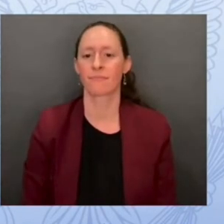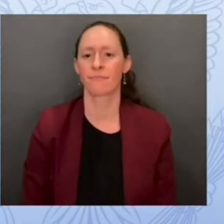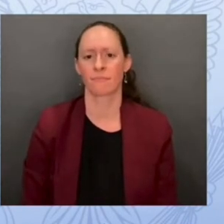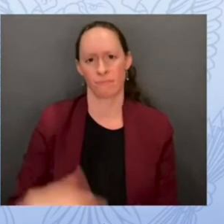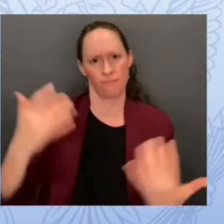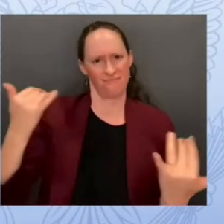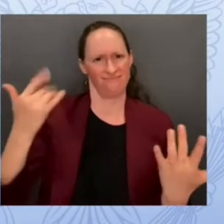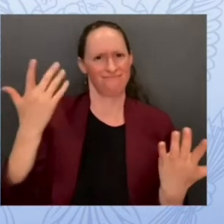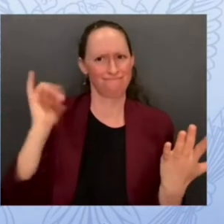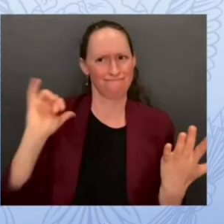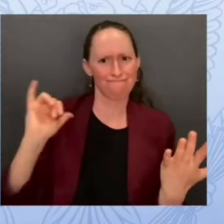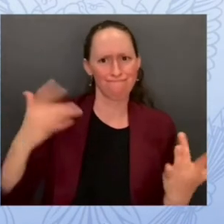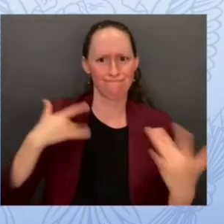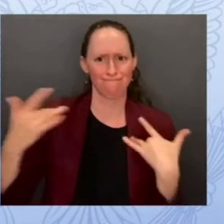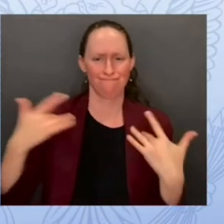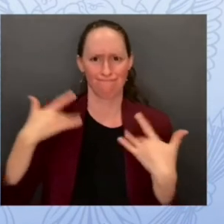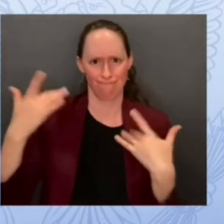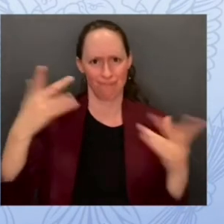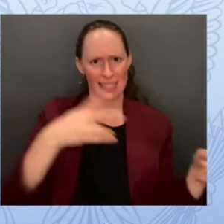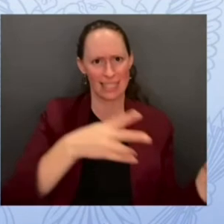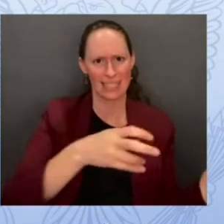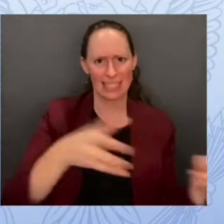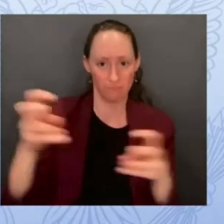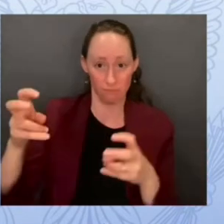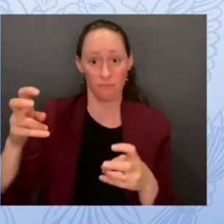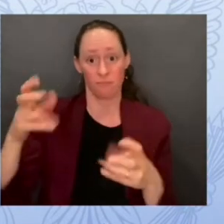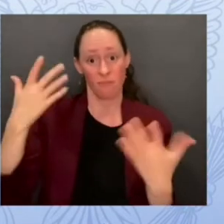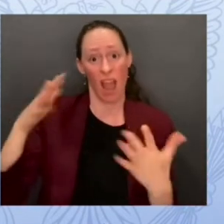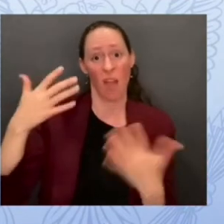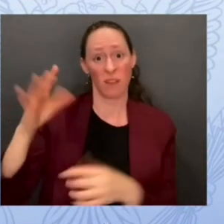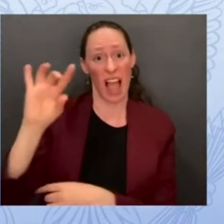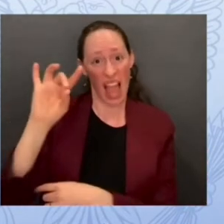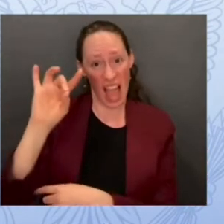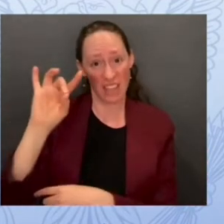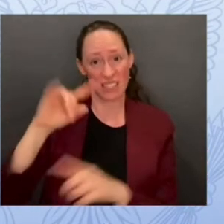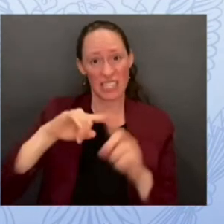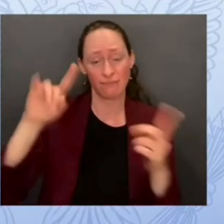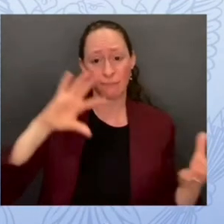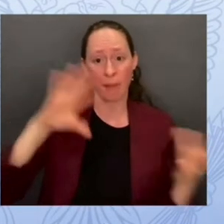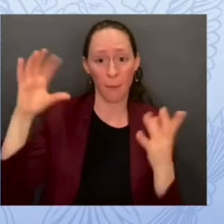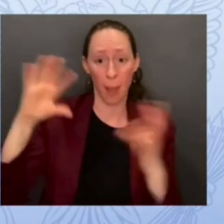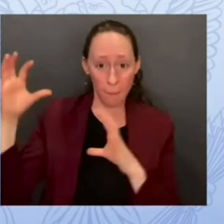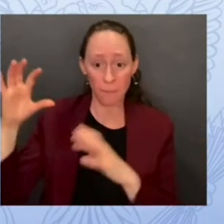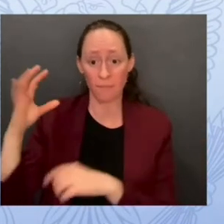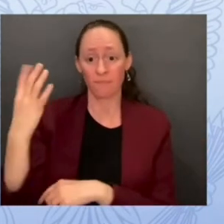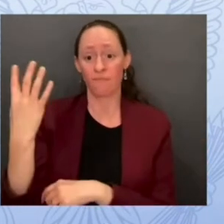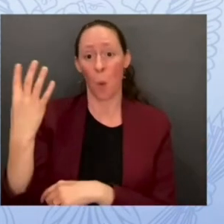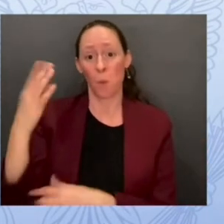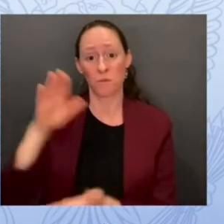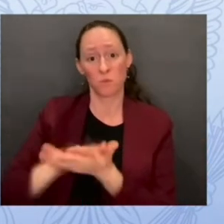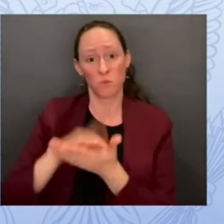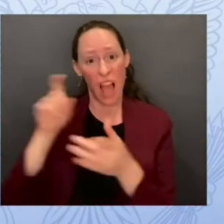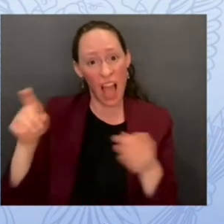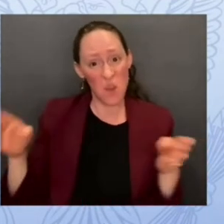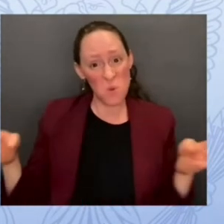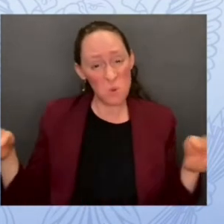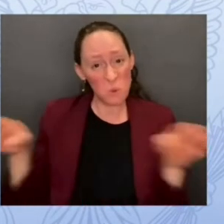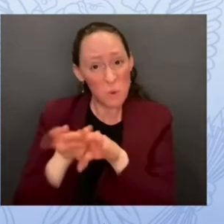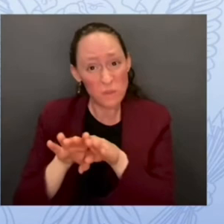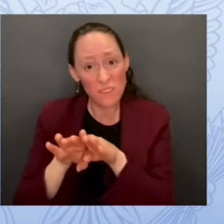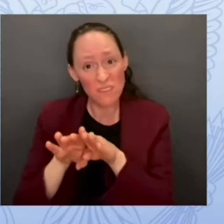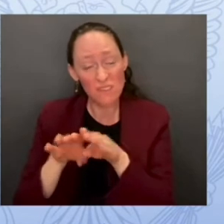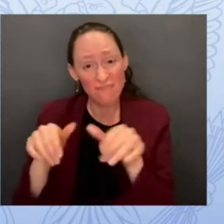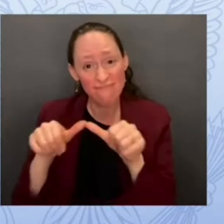that were disrupted for that actually had to close for a period of time because of cyber attacks and as we heard